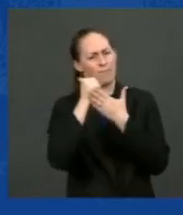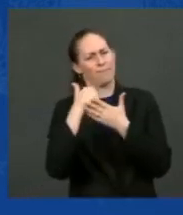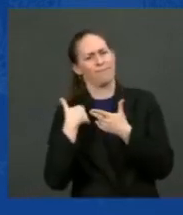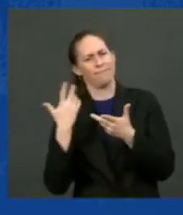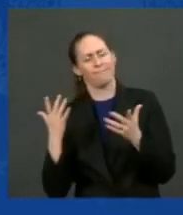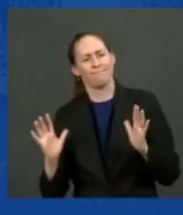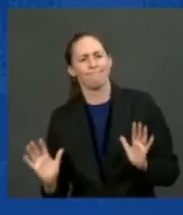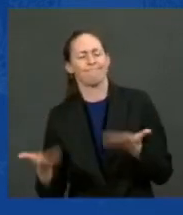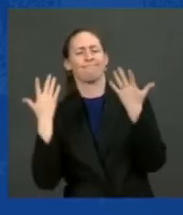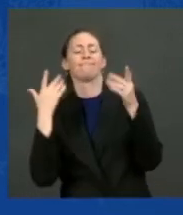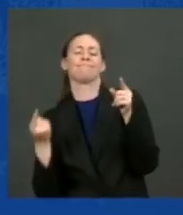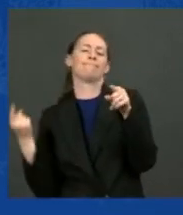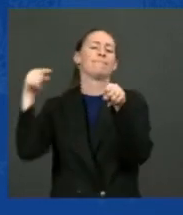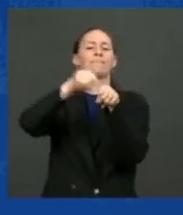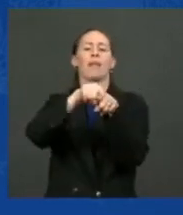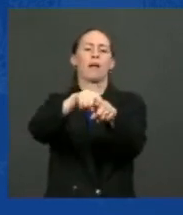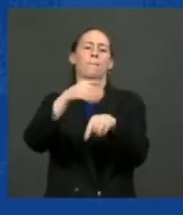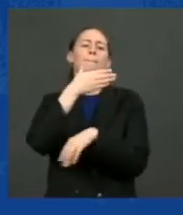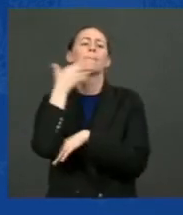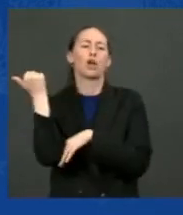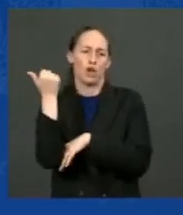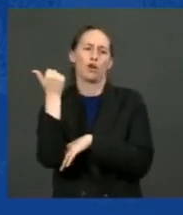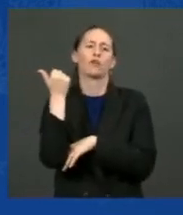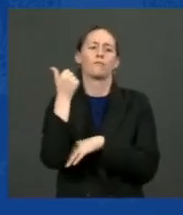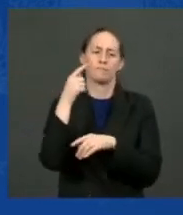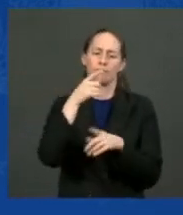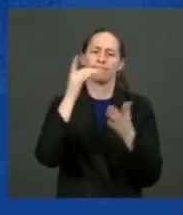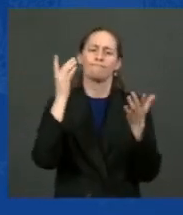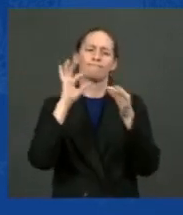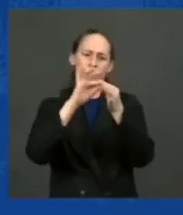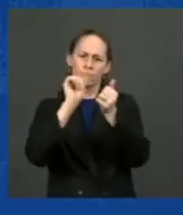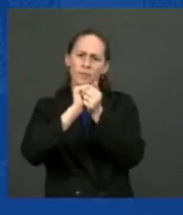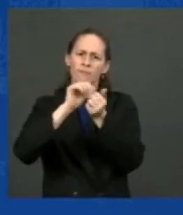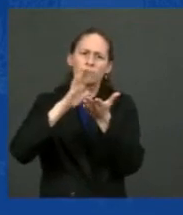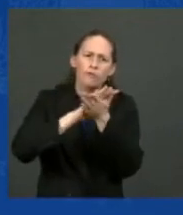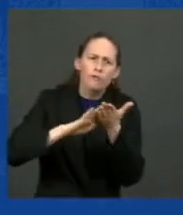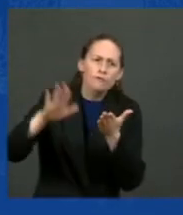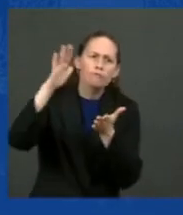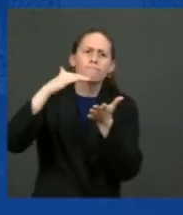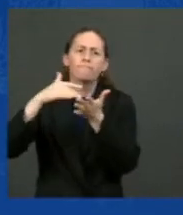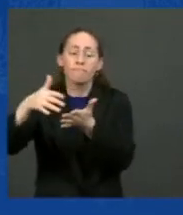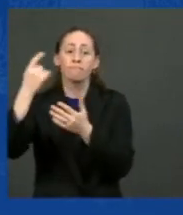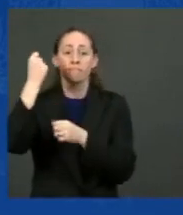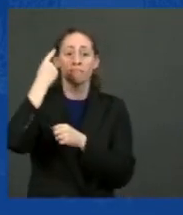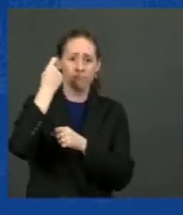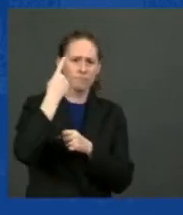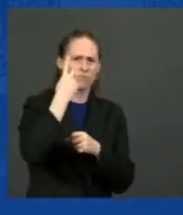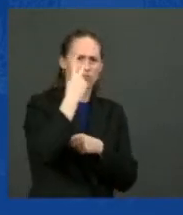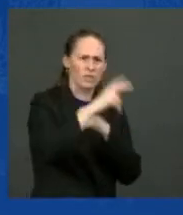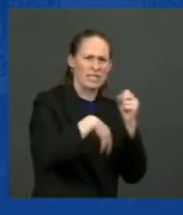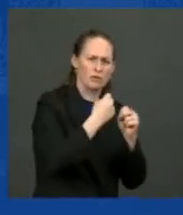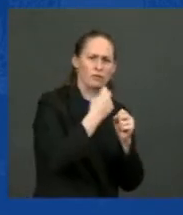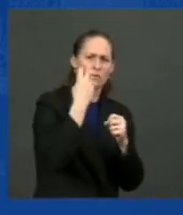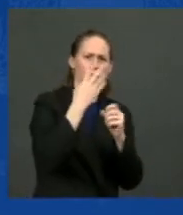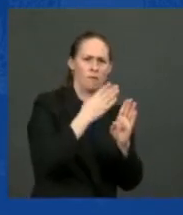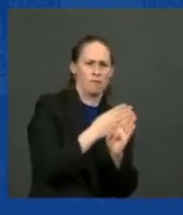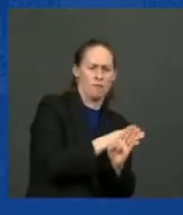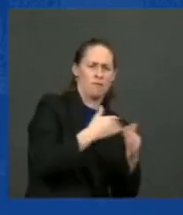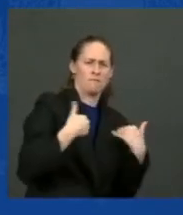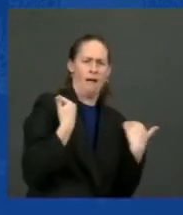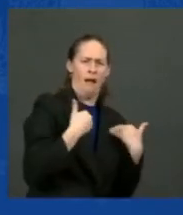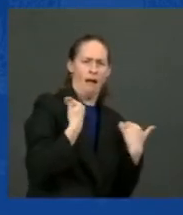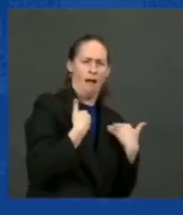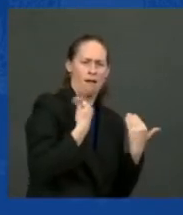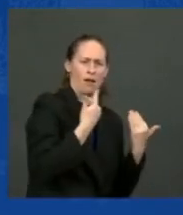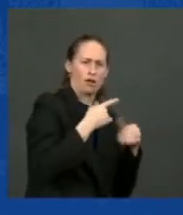additional years of public education available to every person in America. Two years of high-quality preschool at the front end and investments in community